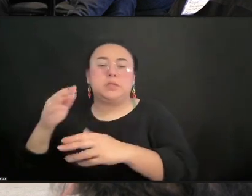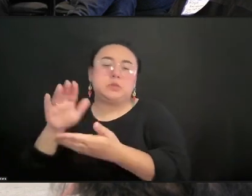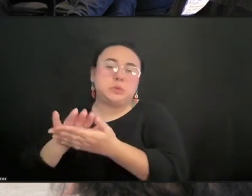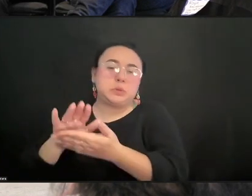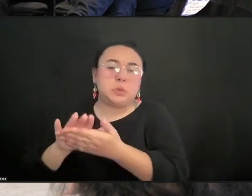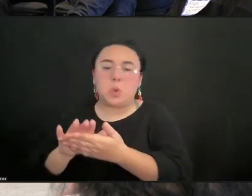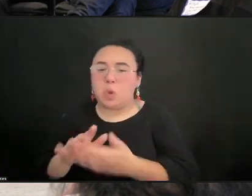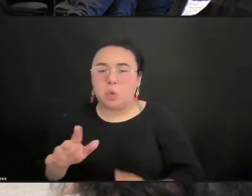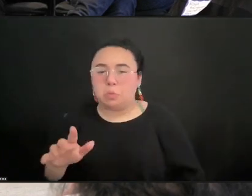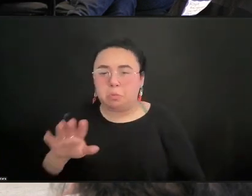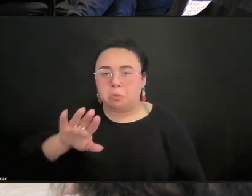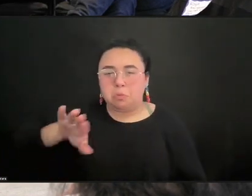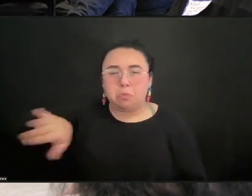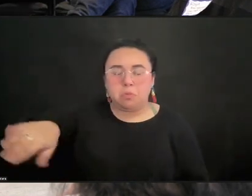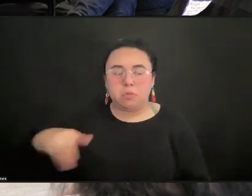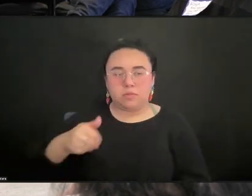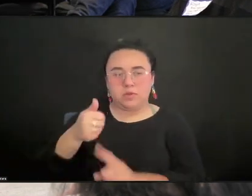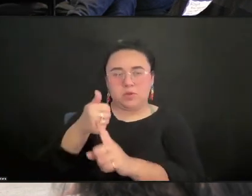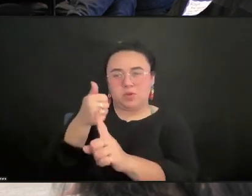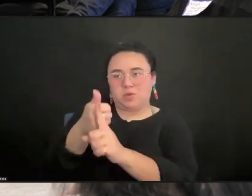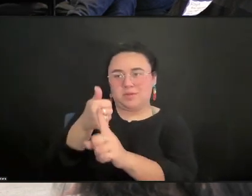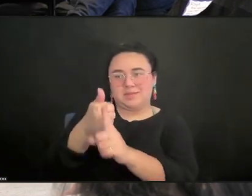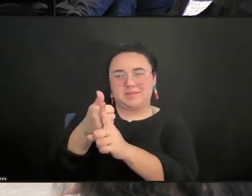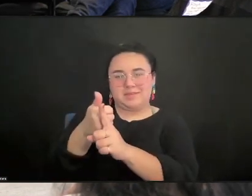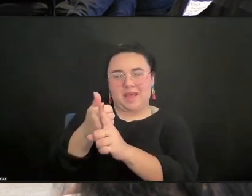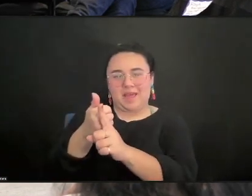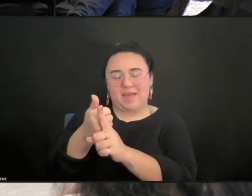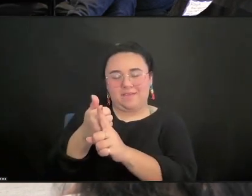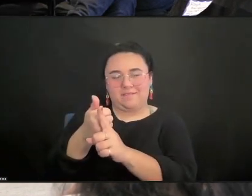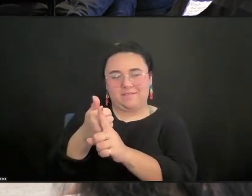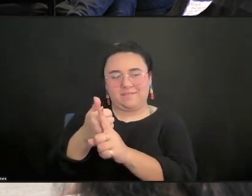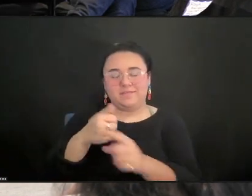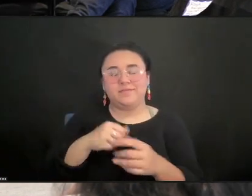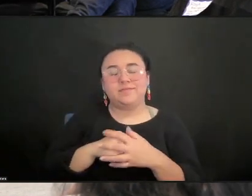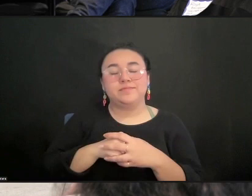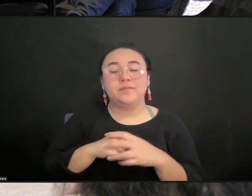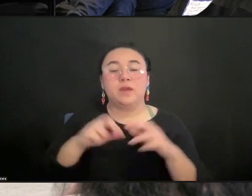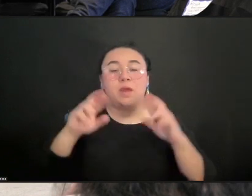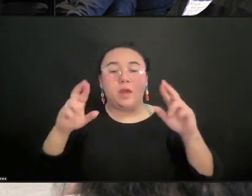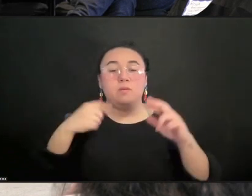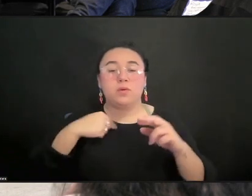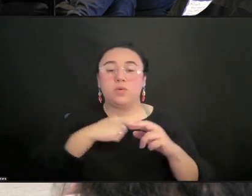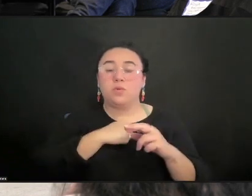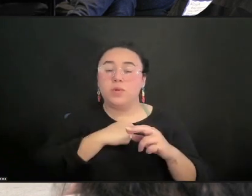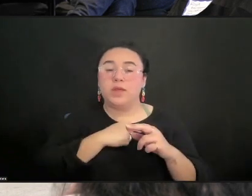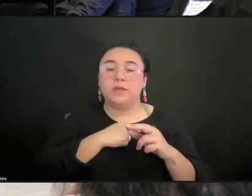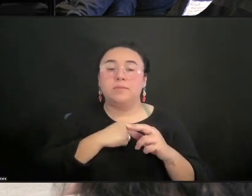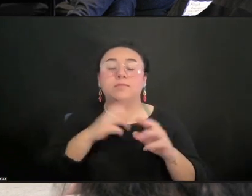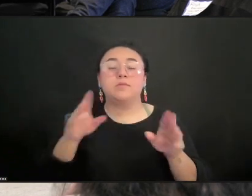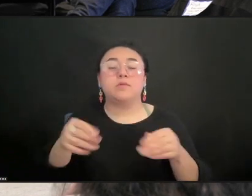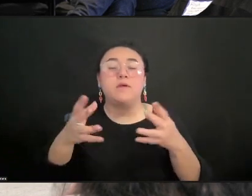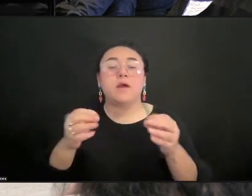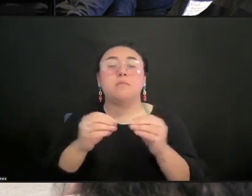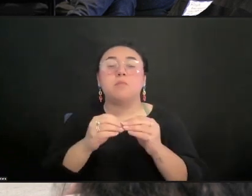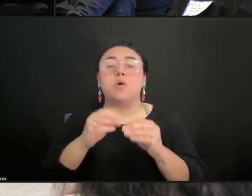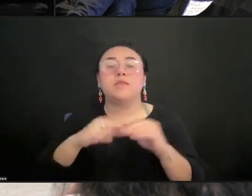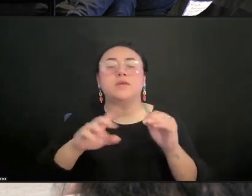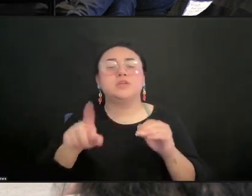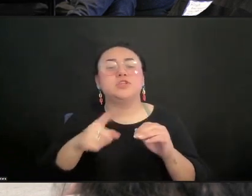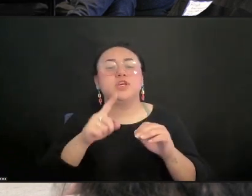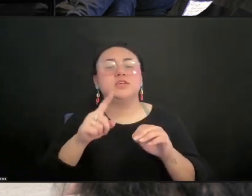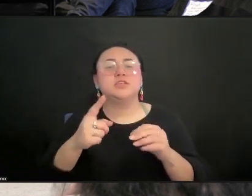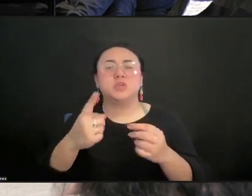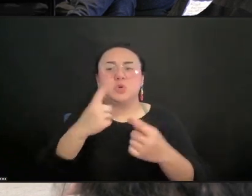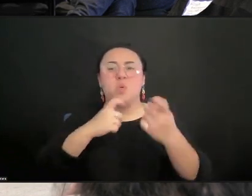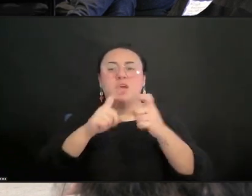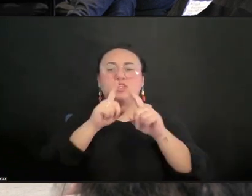that we will all be able to express more than answers to questions, but our own respective